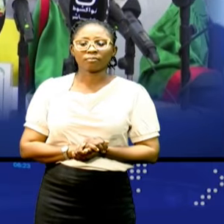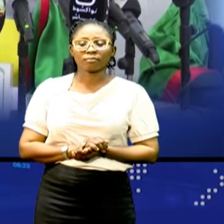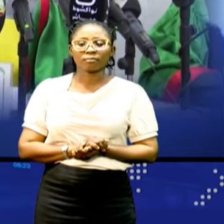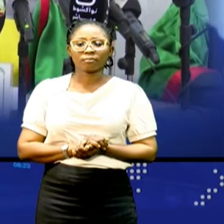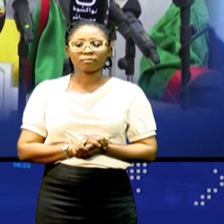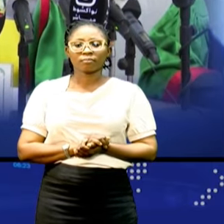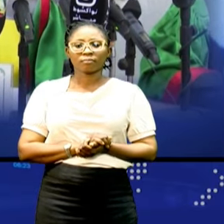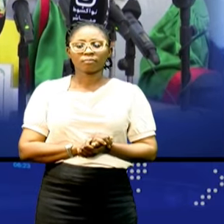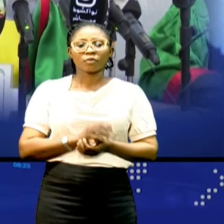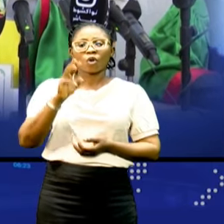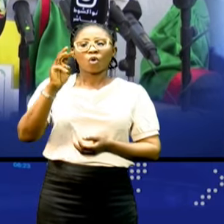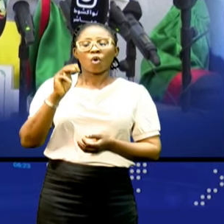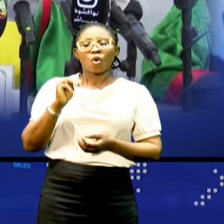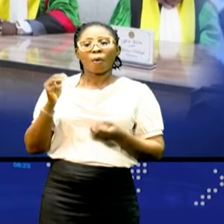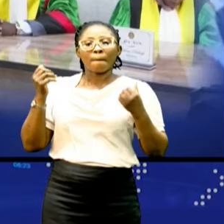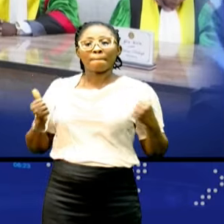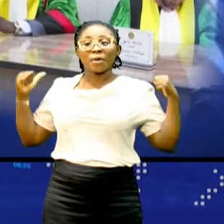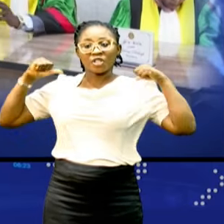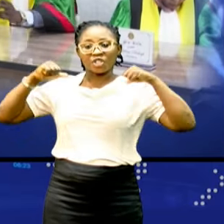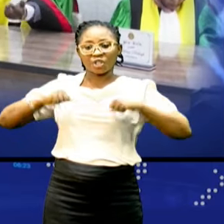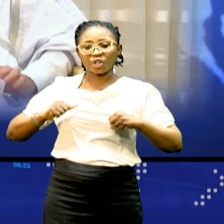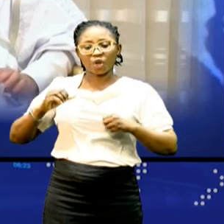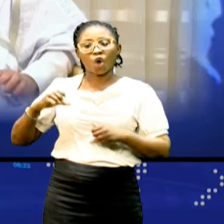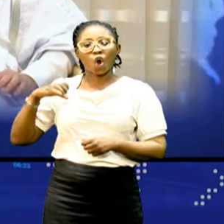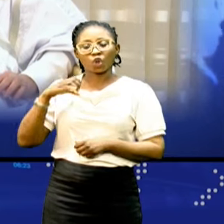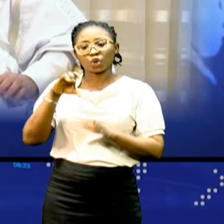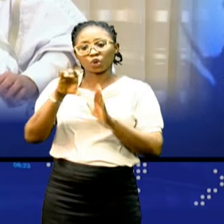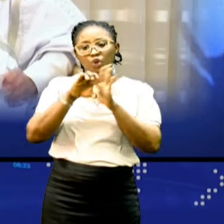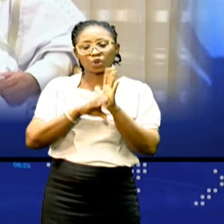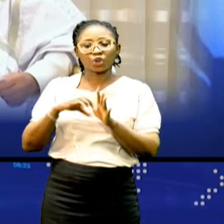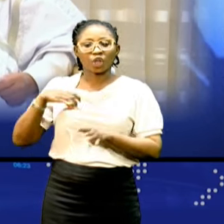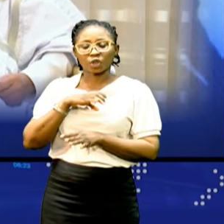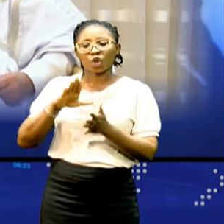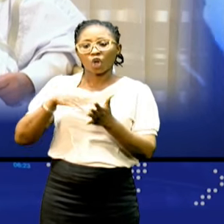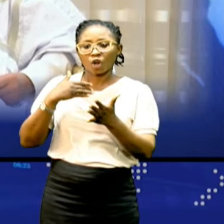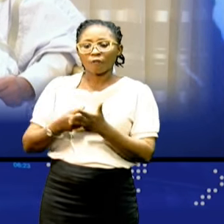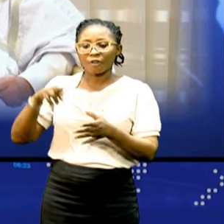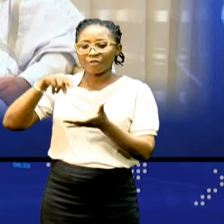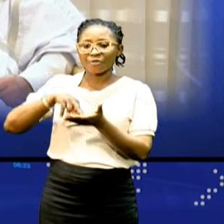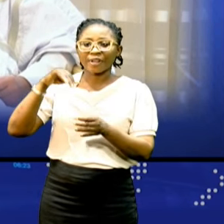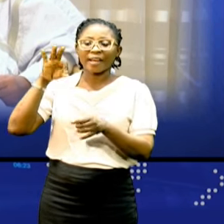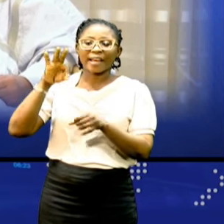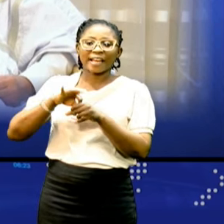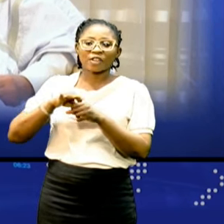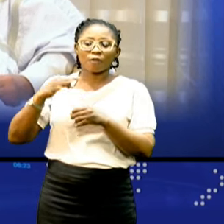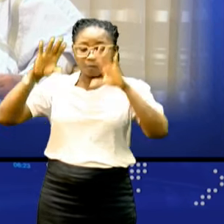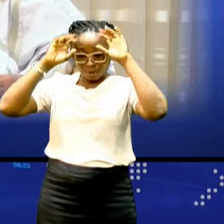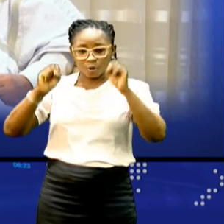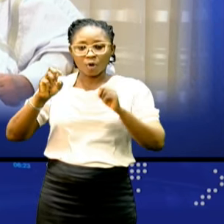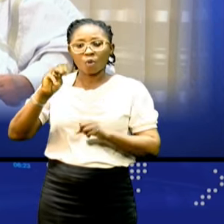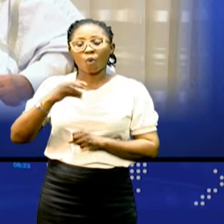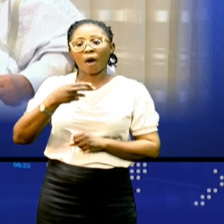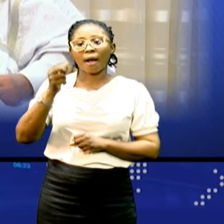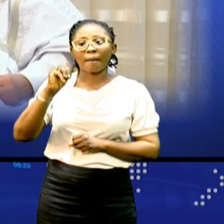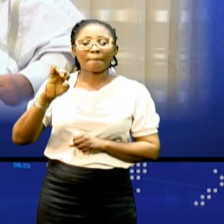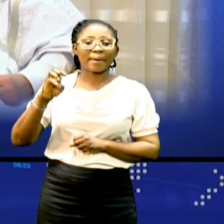The Mauritania's Constitutional Council has confirmed the re-election of President Mohammed-ul-Sheikh El-Ghazwini